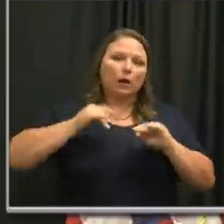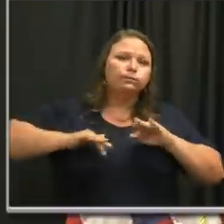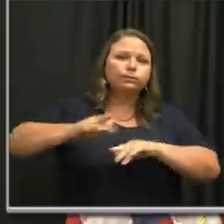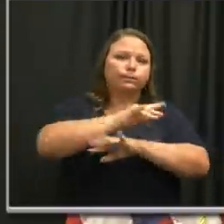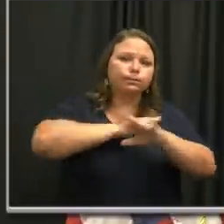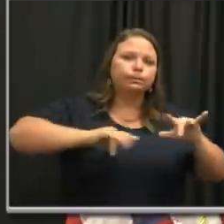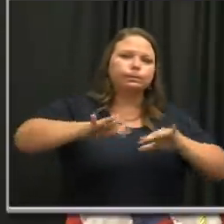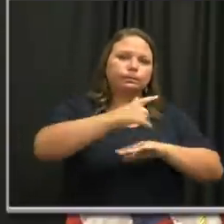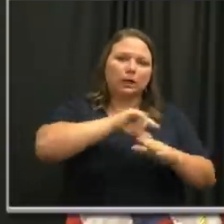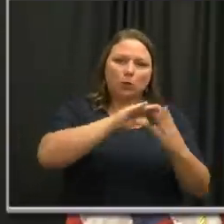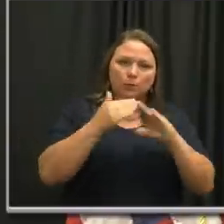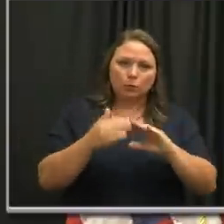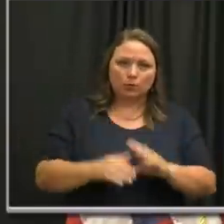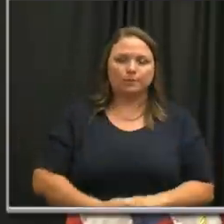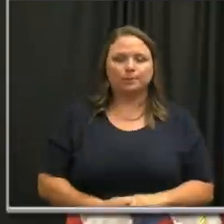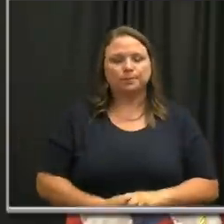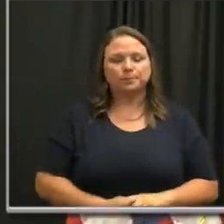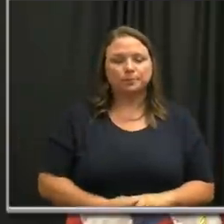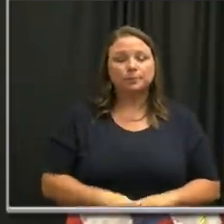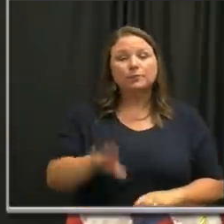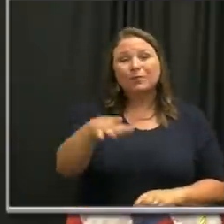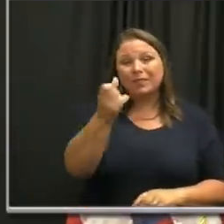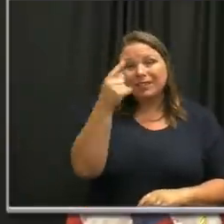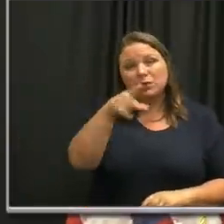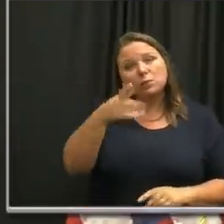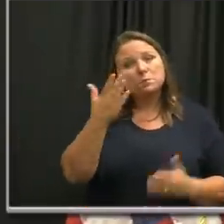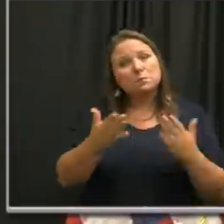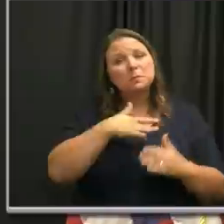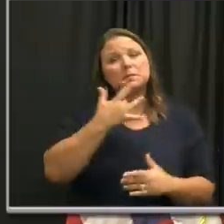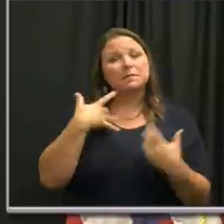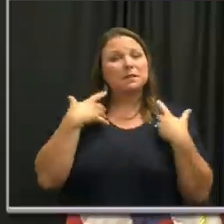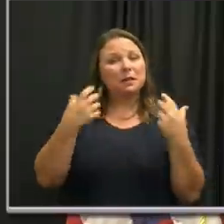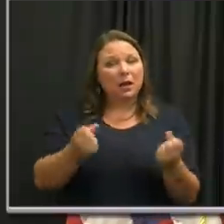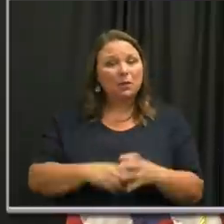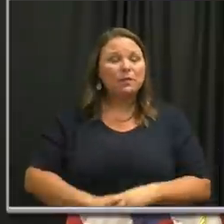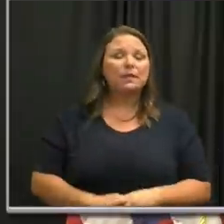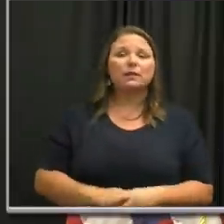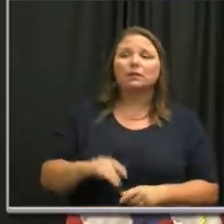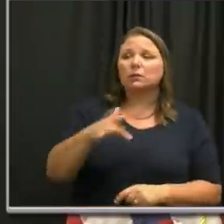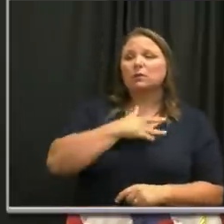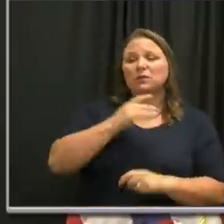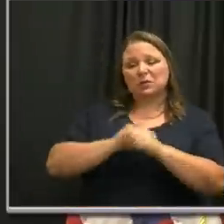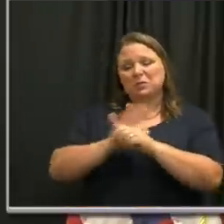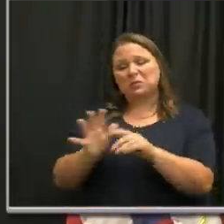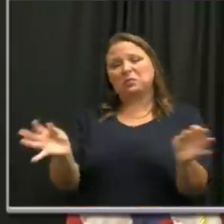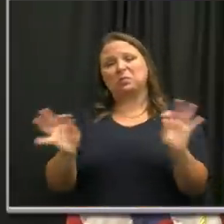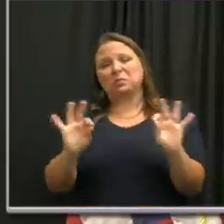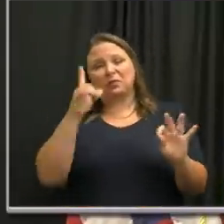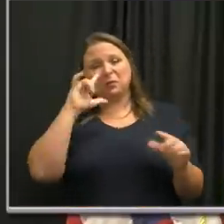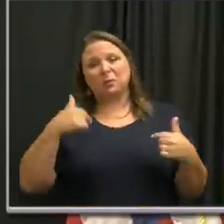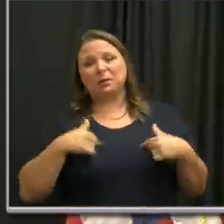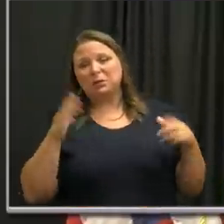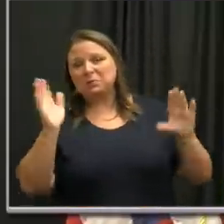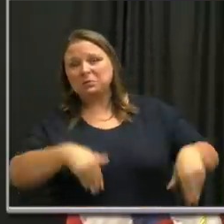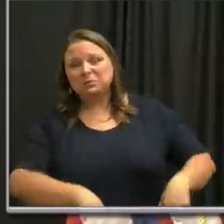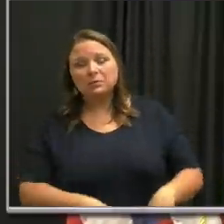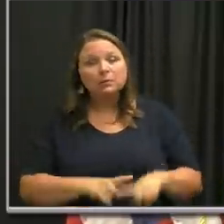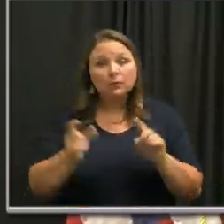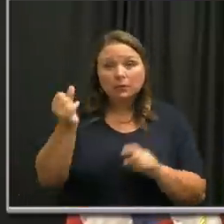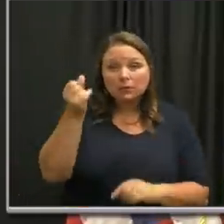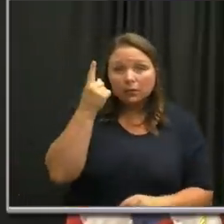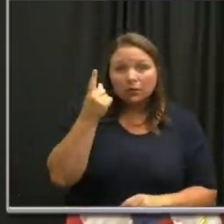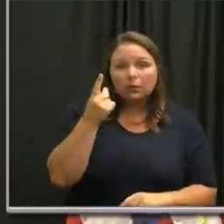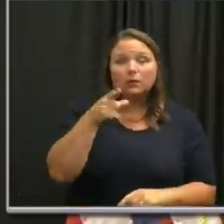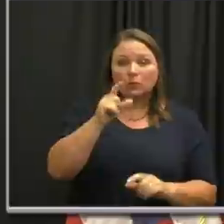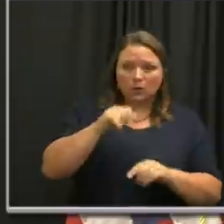community. Now, you may feel healthy and you may think that getting the virus is no big deal for you. However,